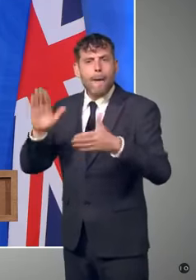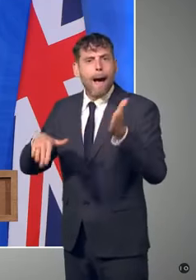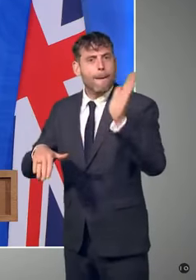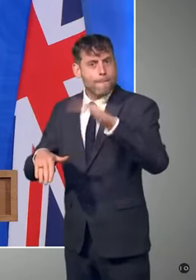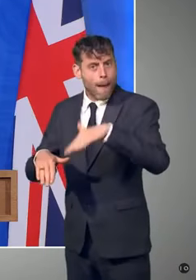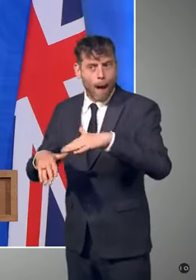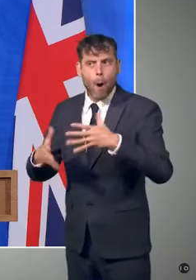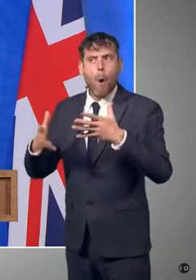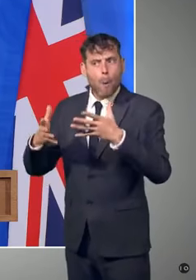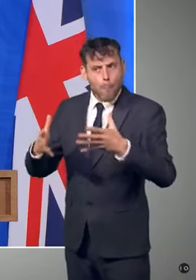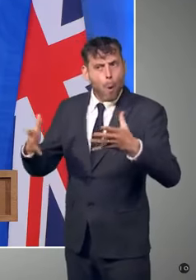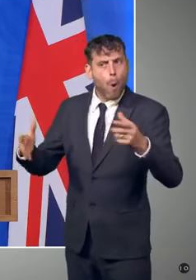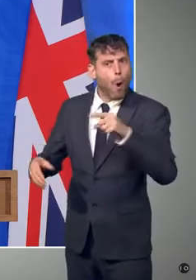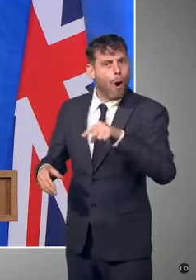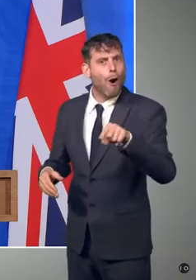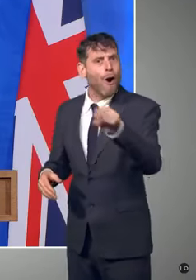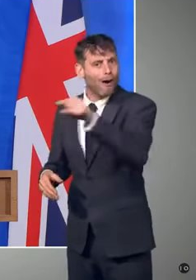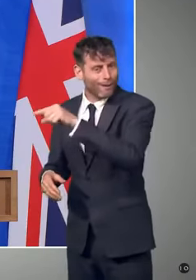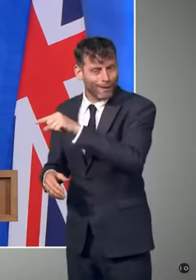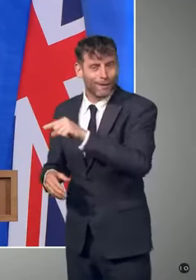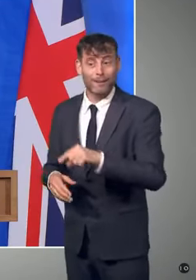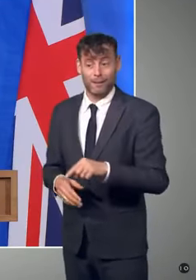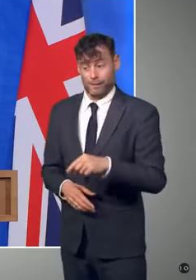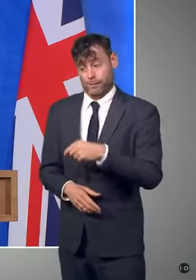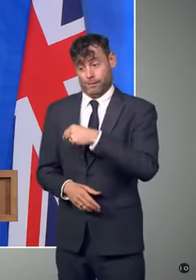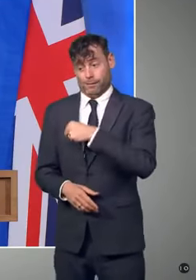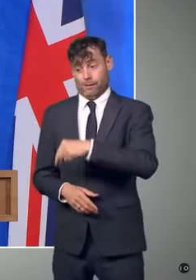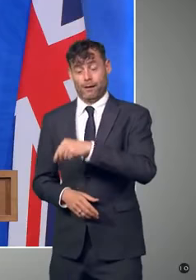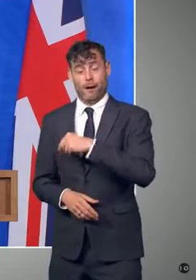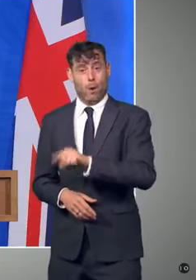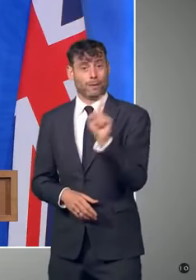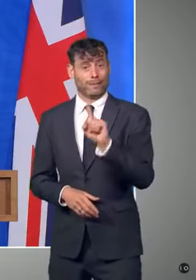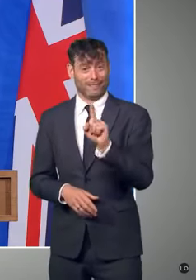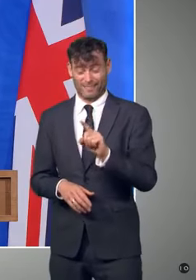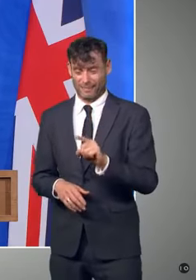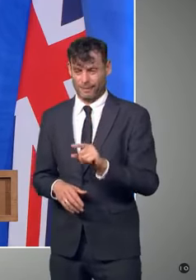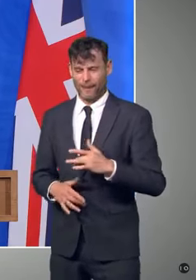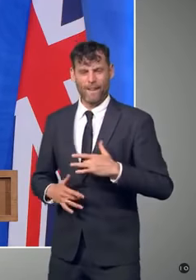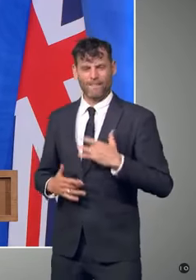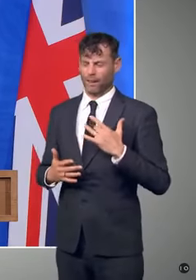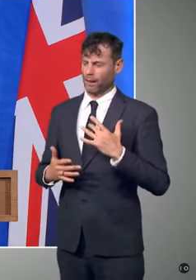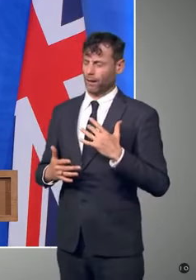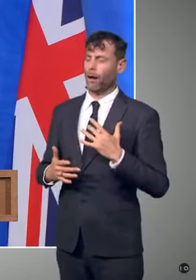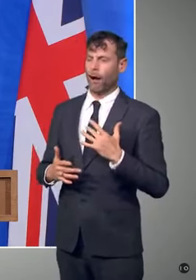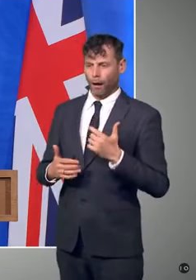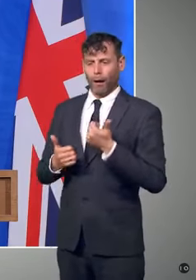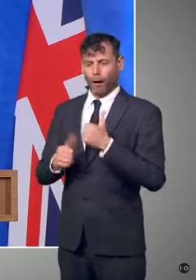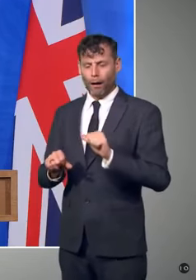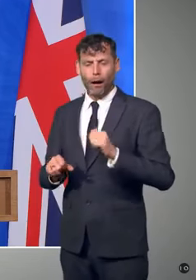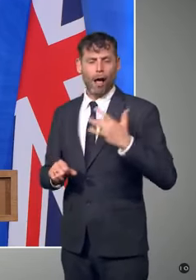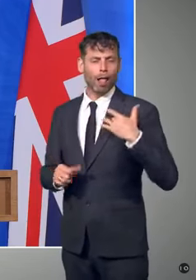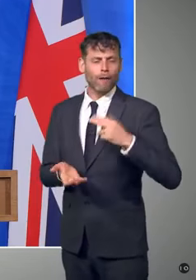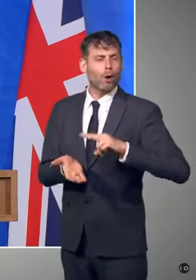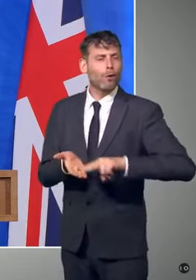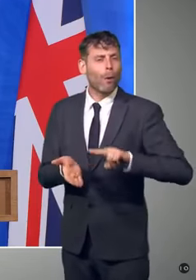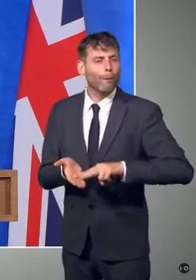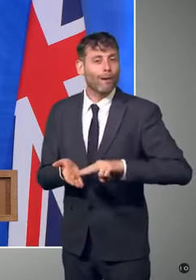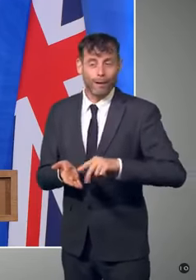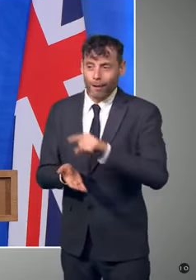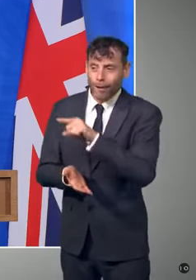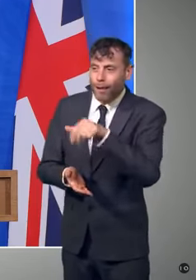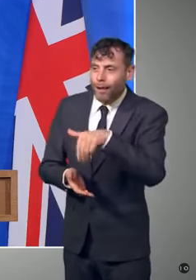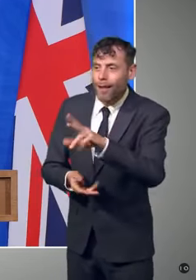first glimmerings of a return to normality, having a pint, having a haircut, making that trip to the shops.